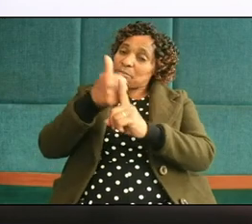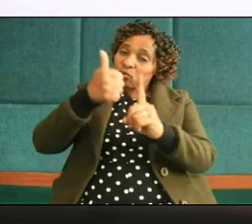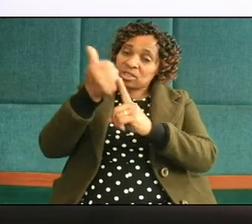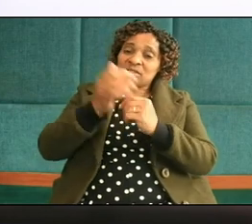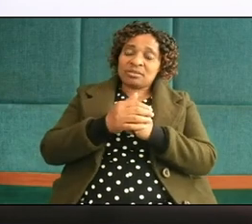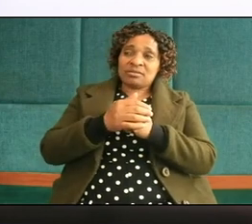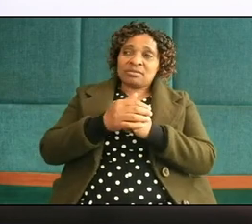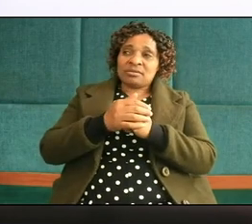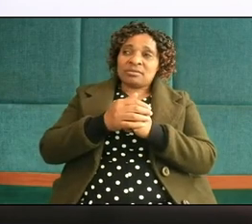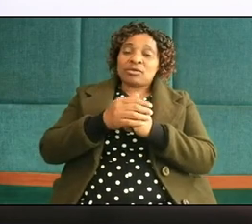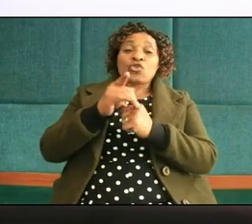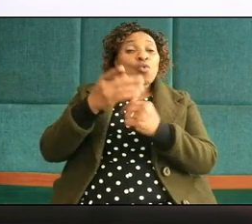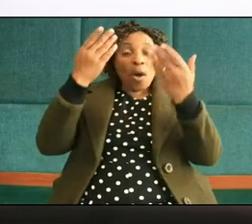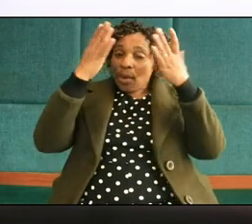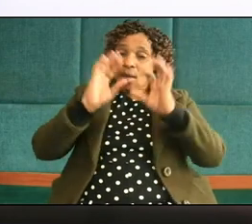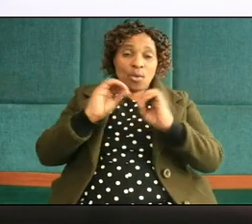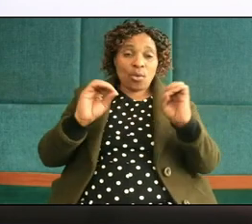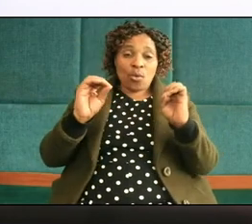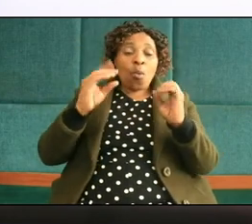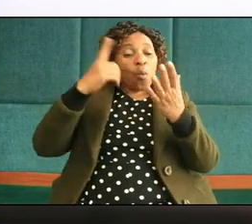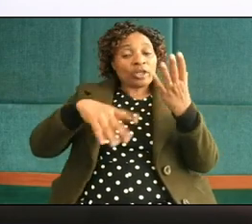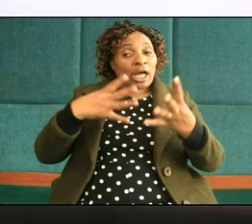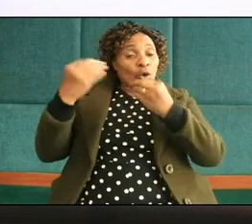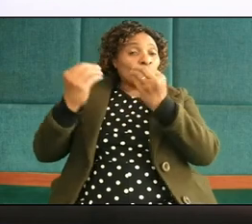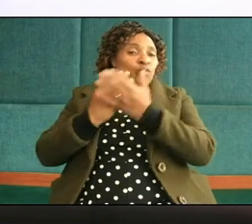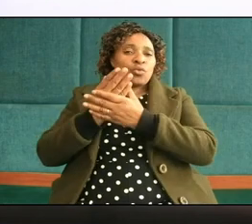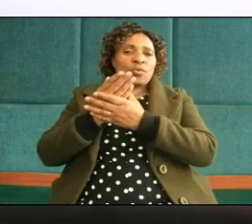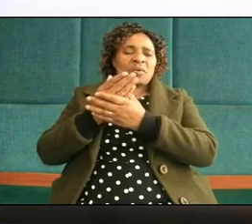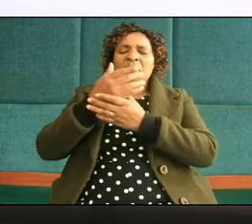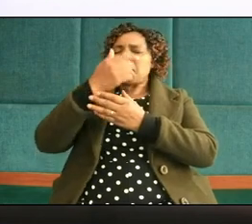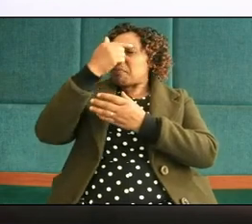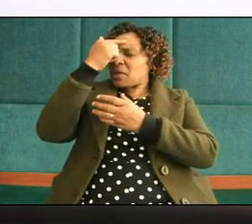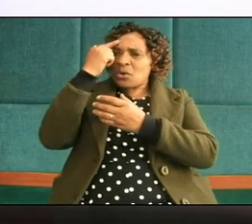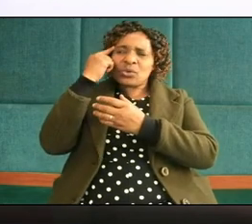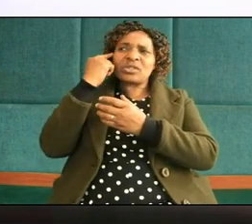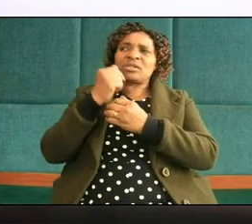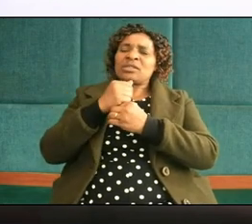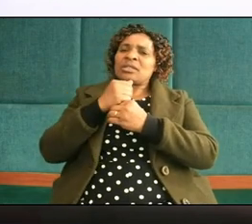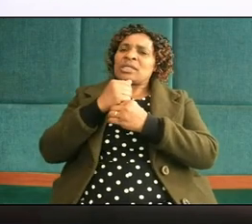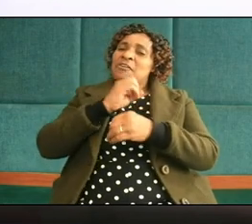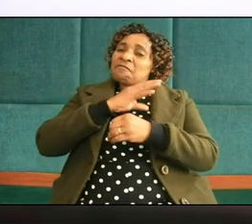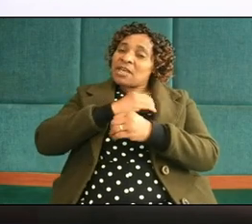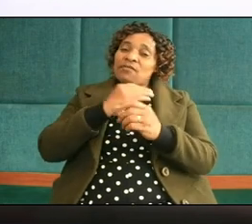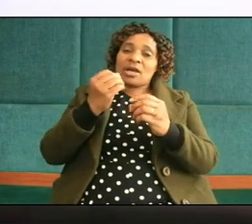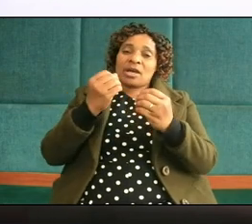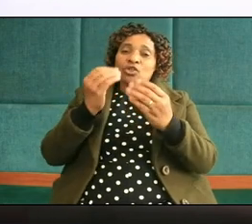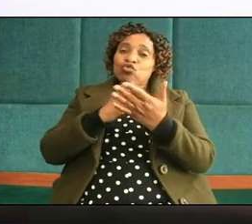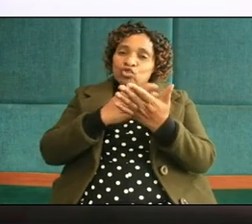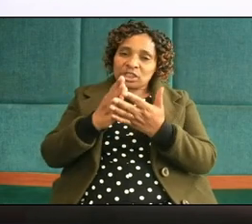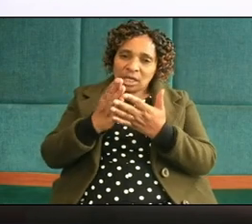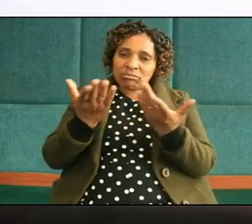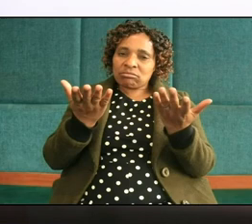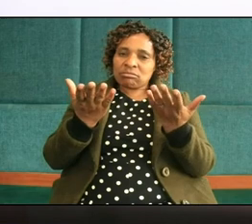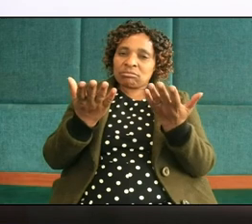you may not know what they are going through because they are fearing to share it can we save